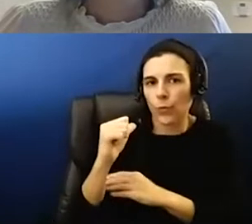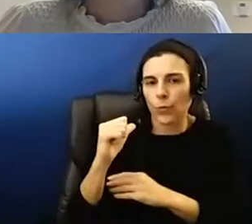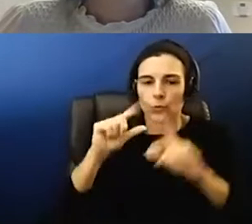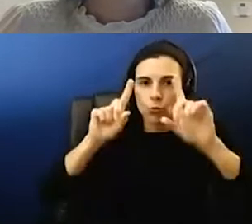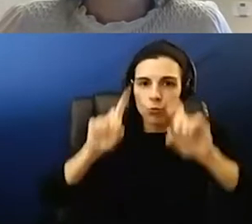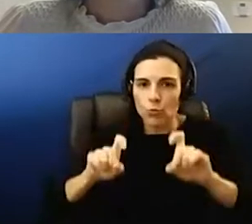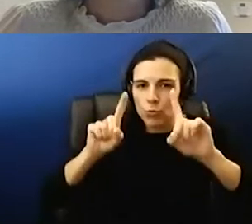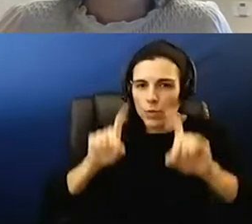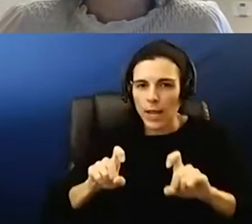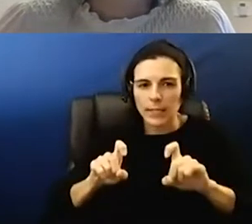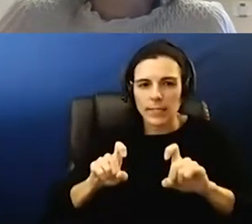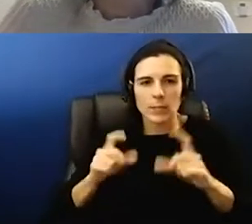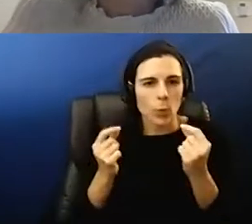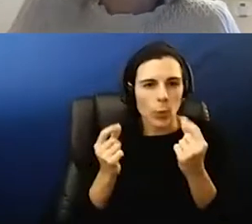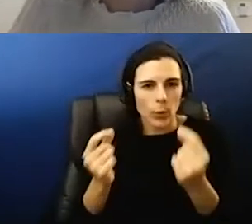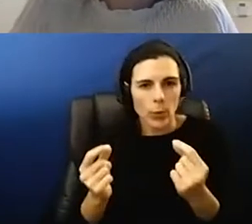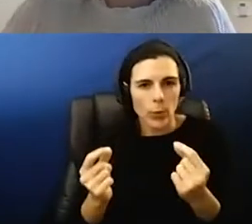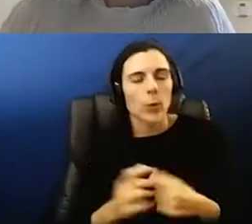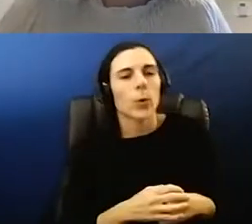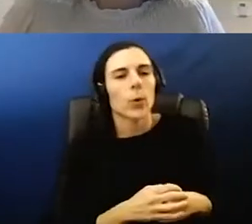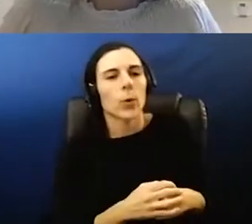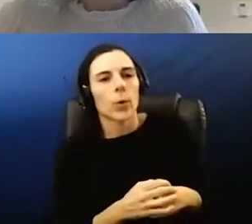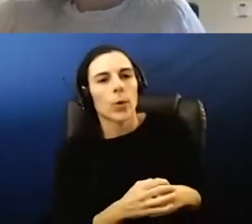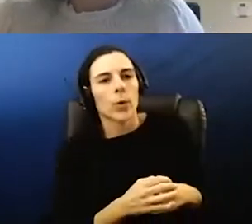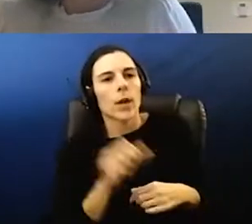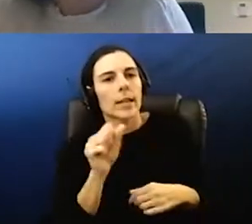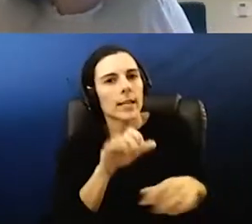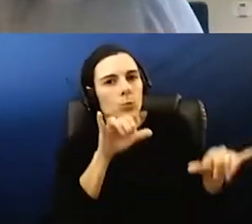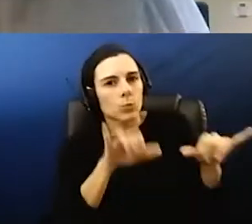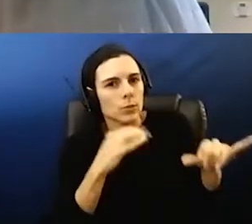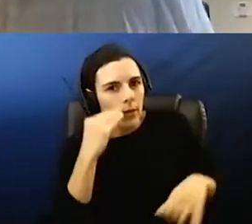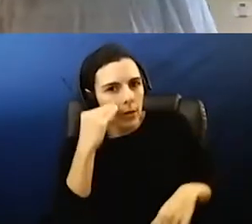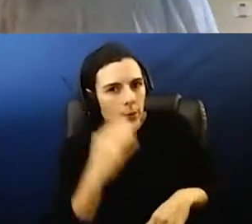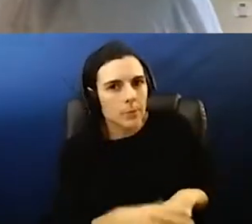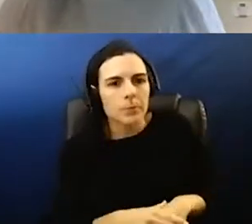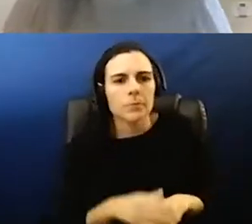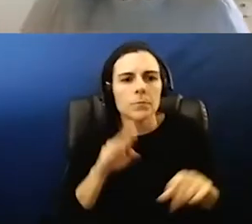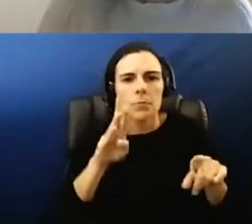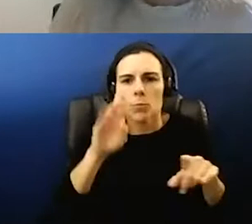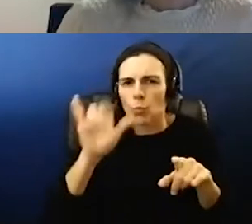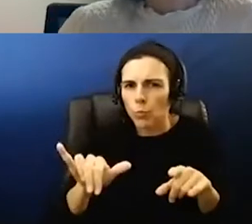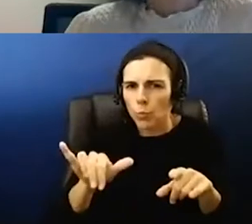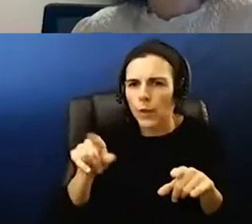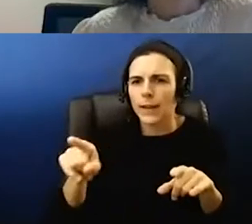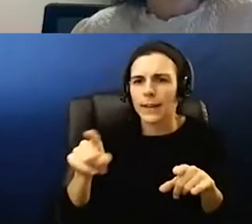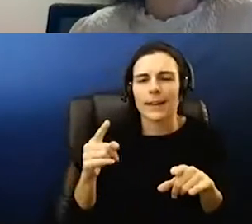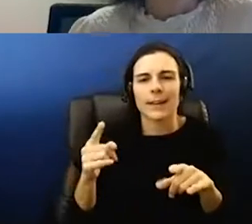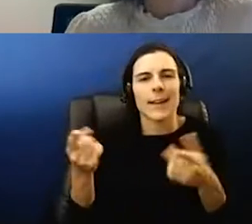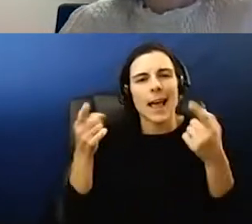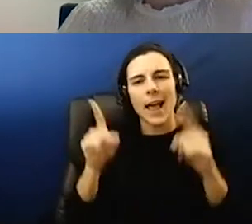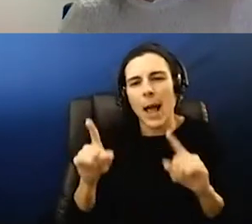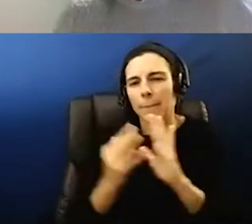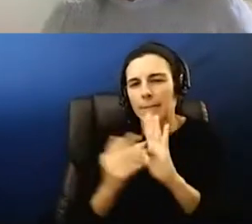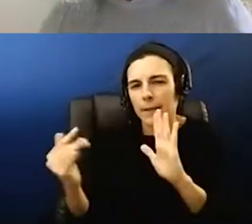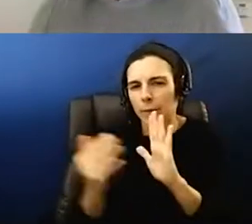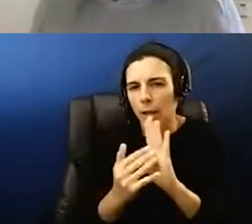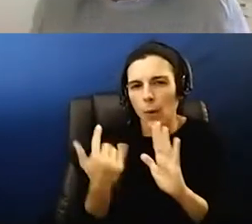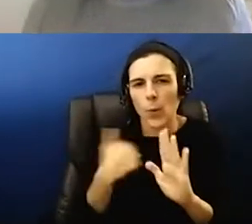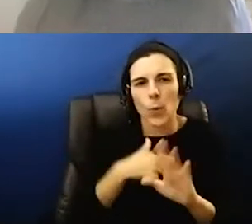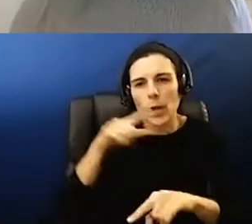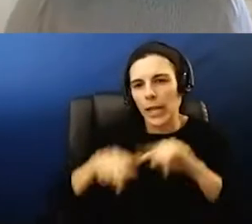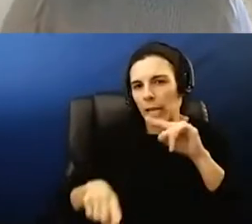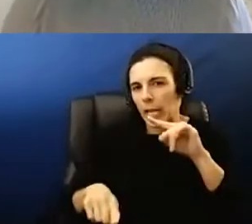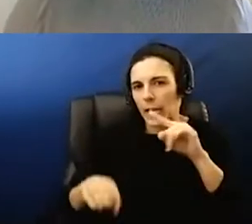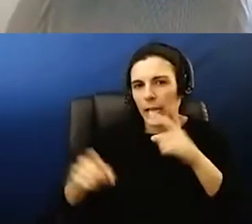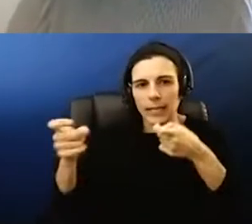absolutely this is something that we run into every now and then you know we can't um we